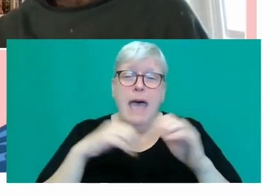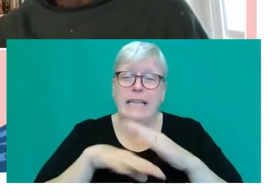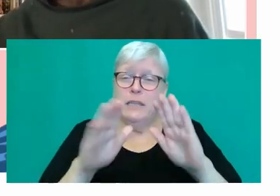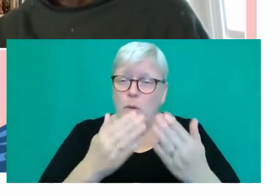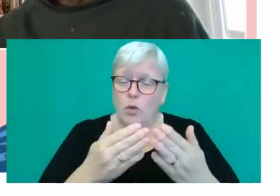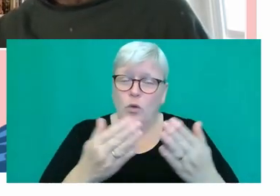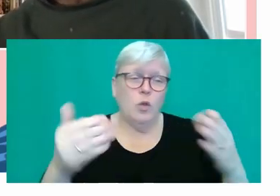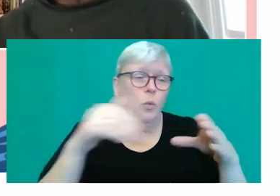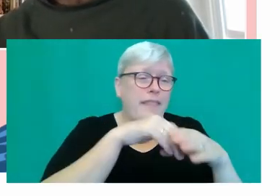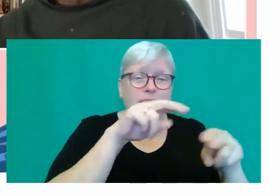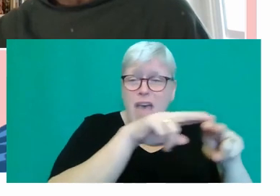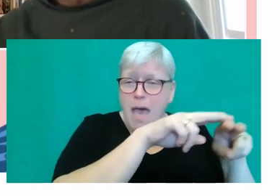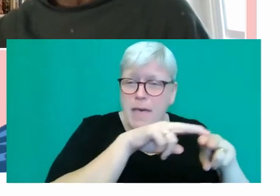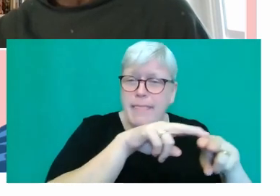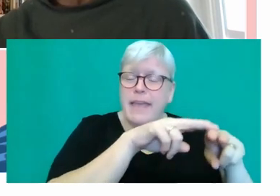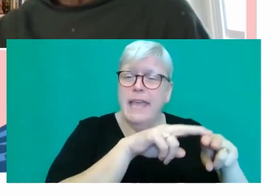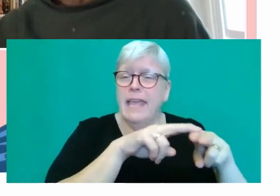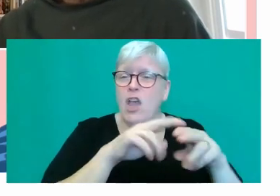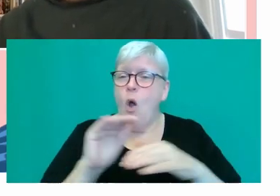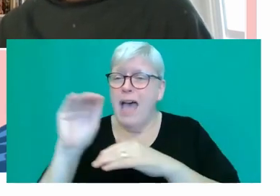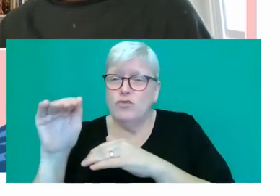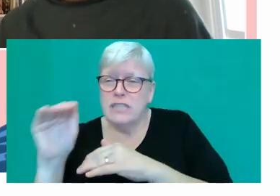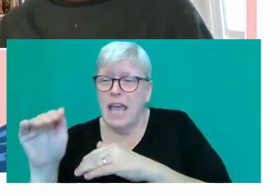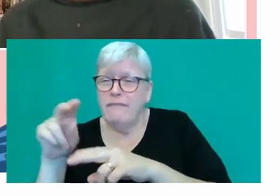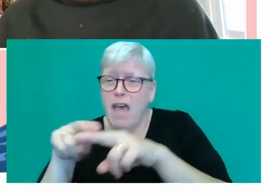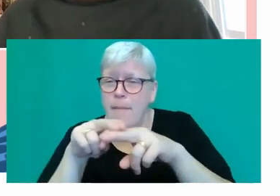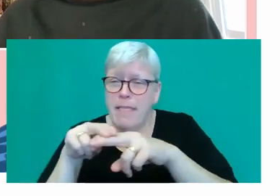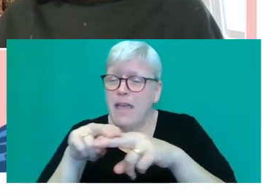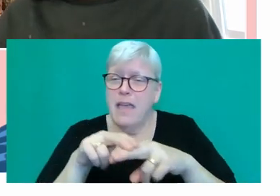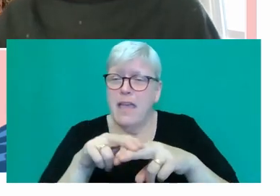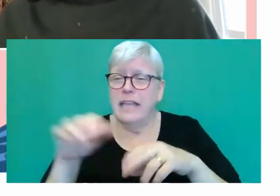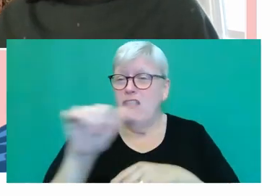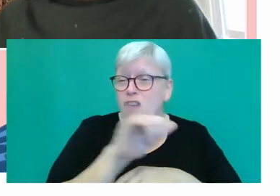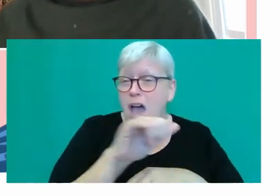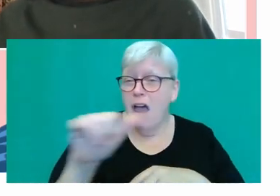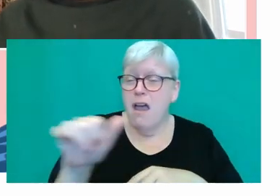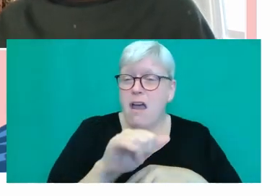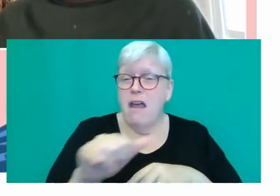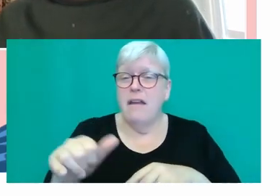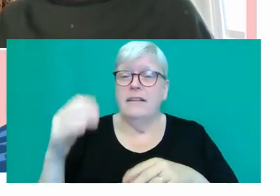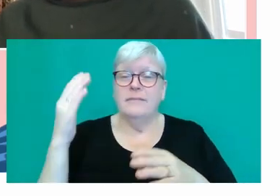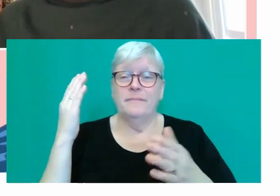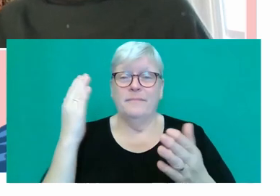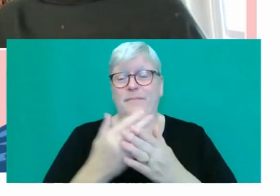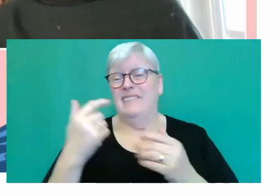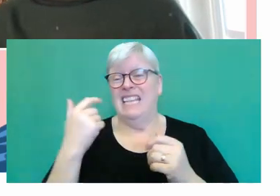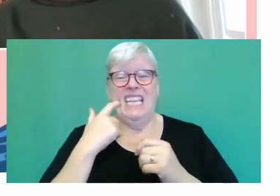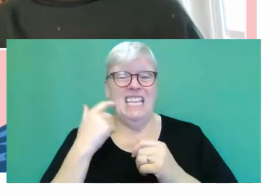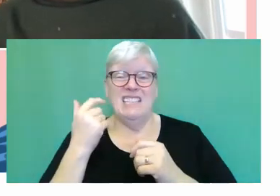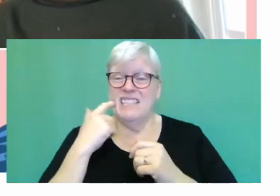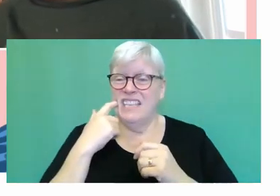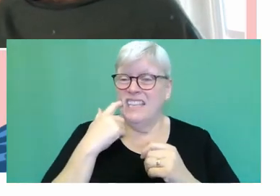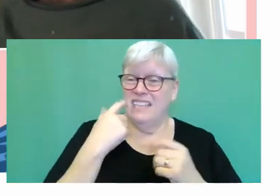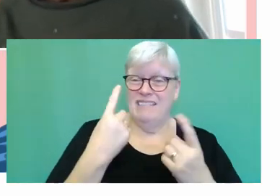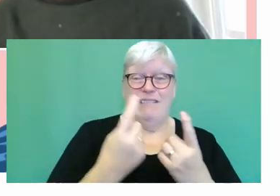external to families. And of course, know, that's, that's quite easy to do with issues around